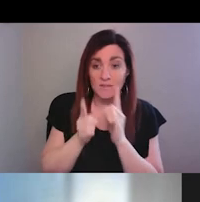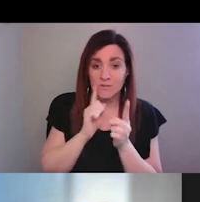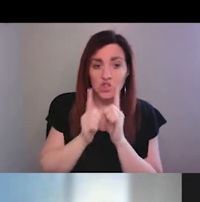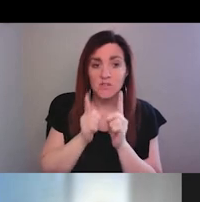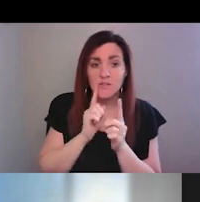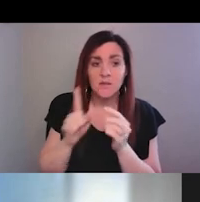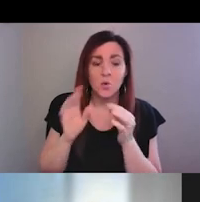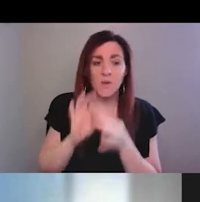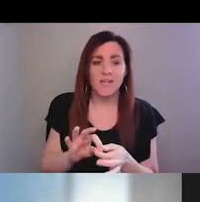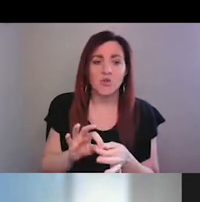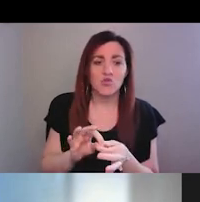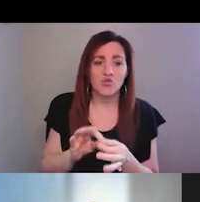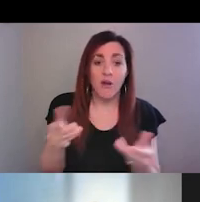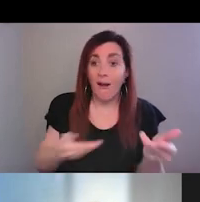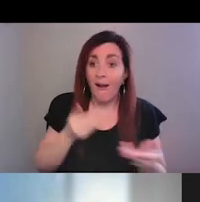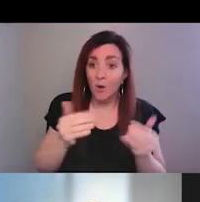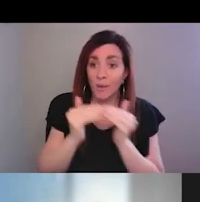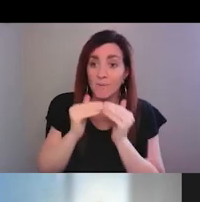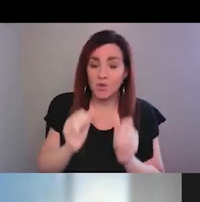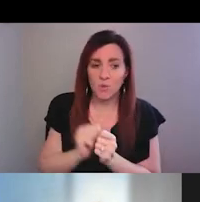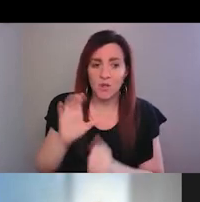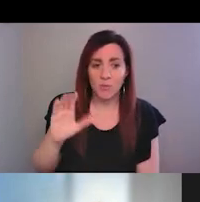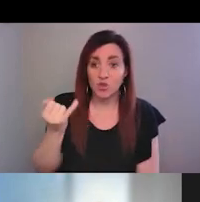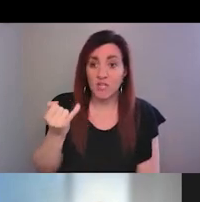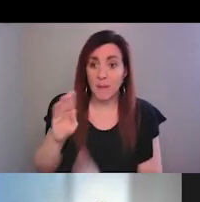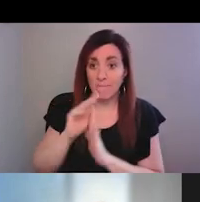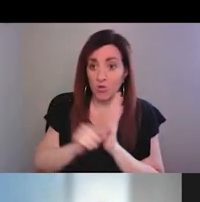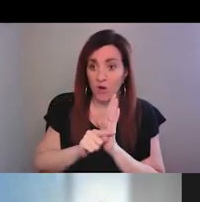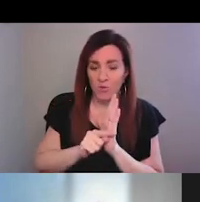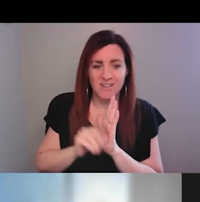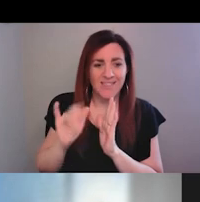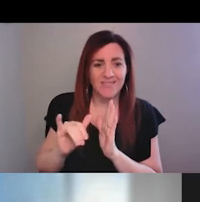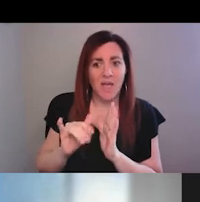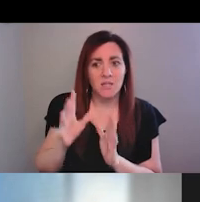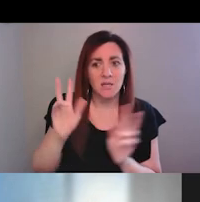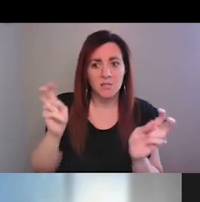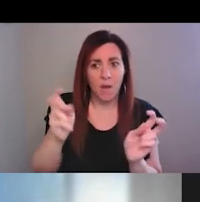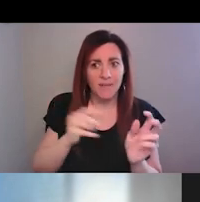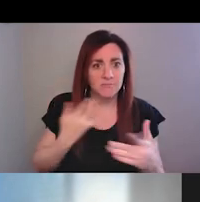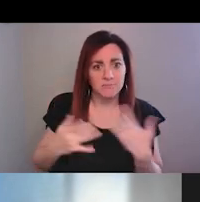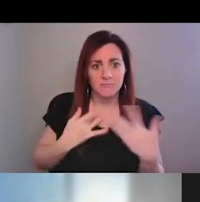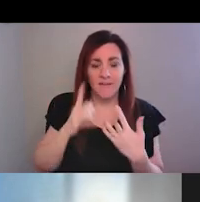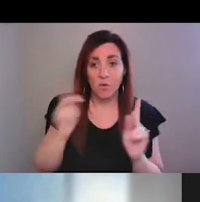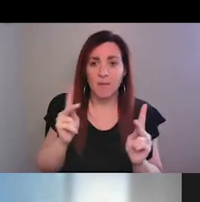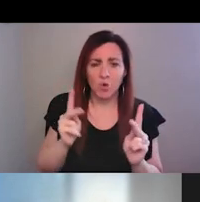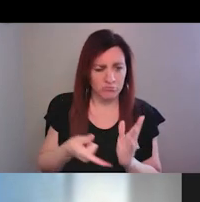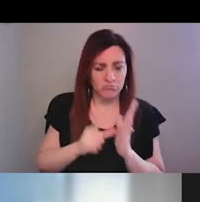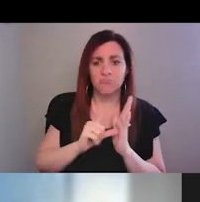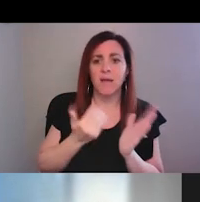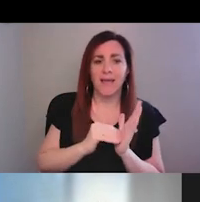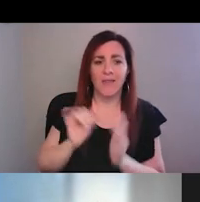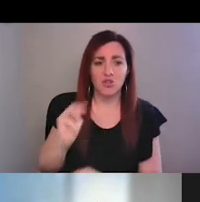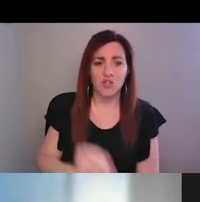uh, hiring peers with a criminal justice background. We know this is a perennial topic for folks and we're really excited to, to revisit it here on the jam.